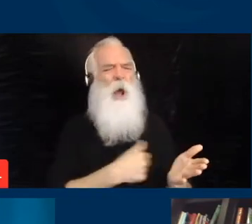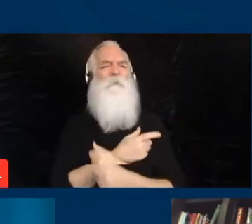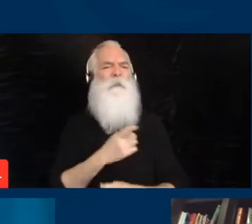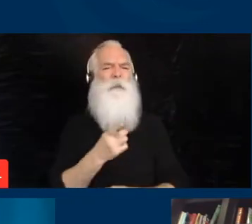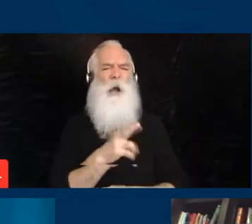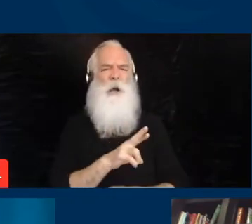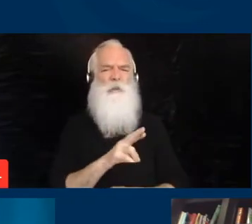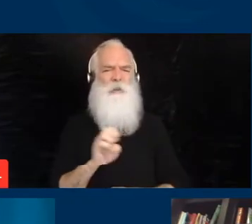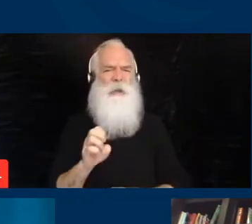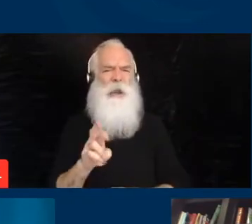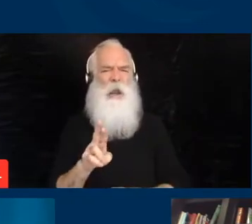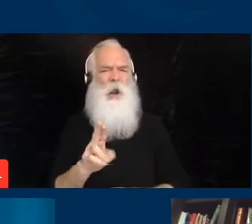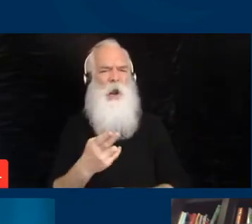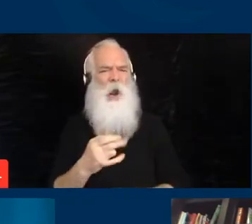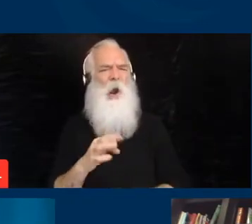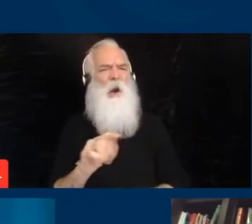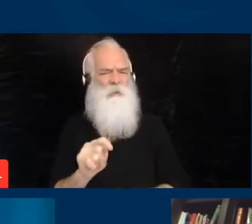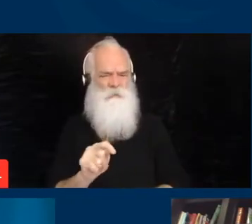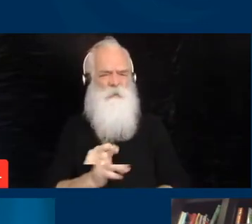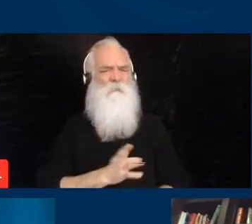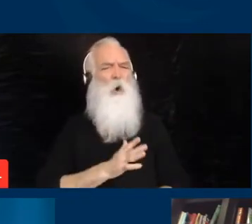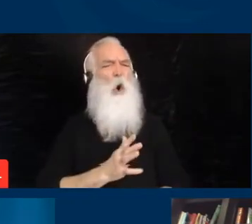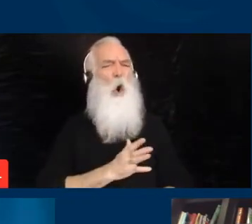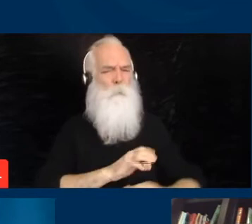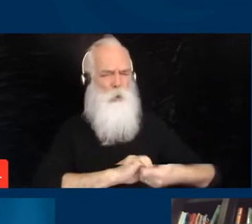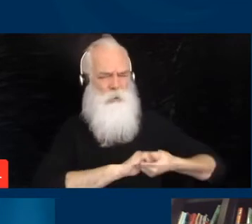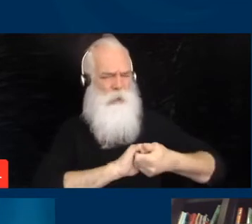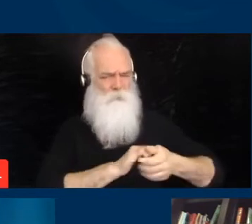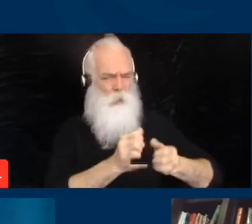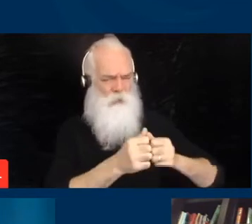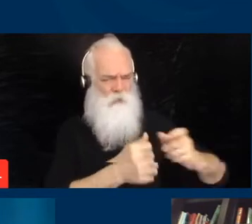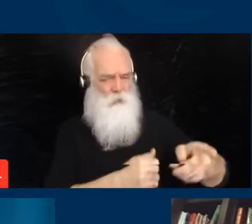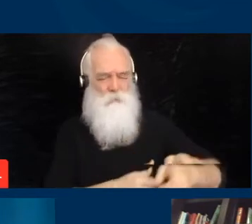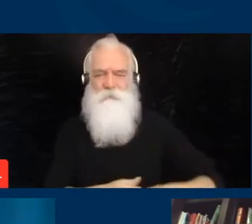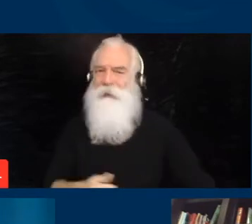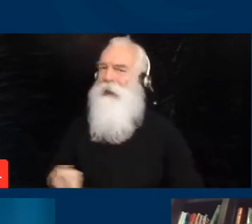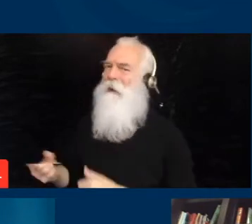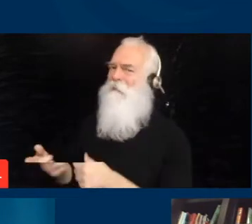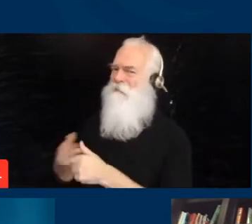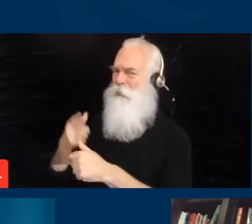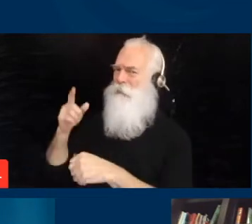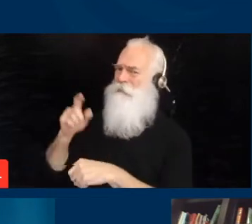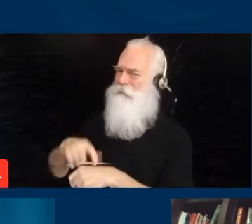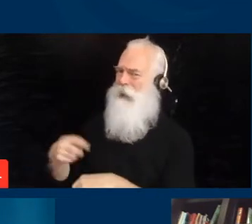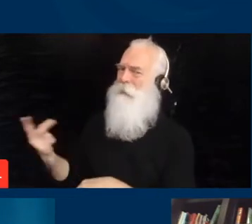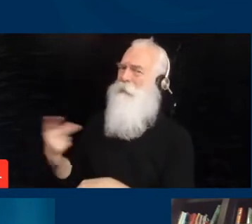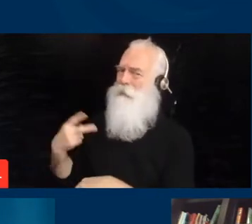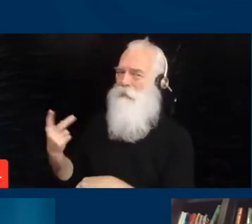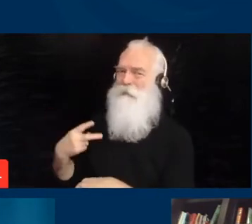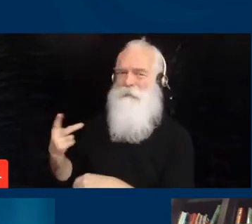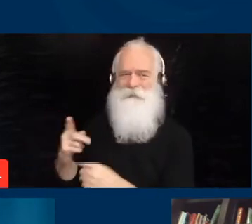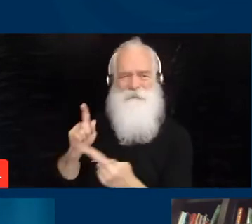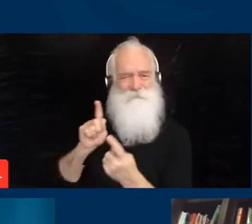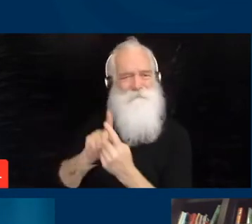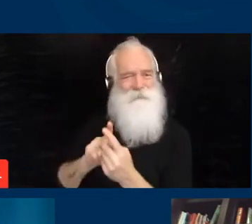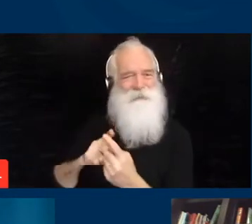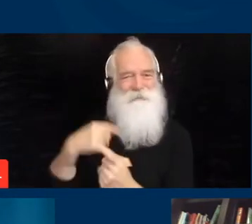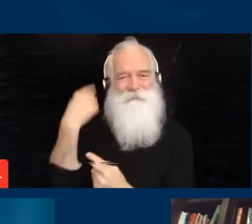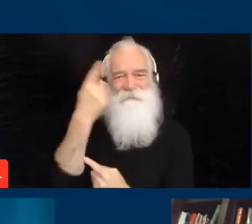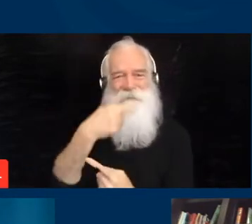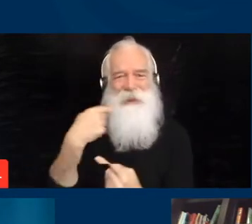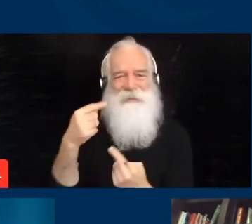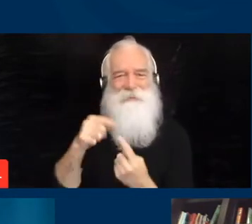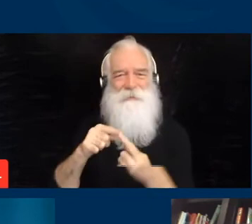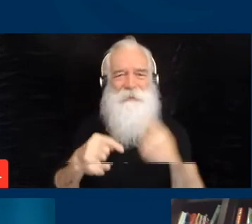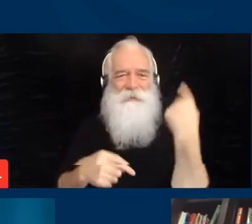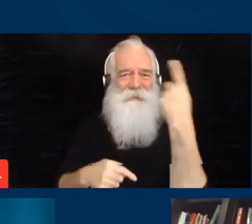Dr. Earhart. Yeah, I'd be happy to do that. And I think this is the first time we've met face-to-face, so to speak. It was always telephone or email, so it